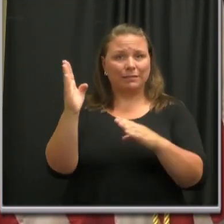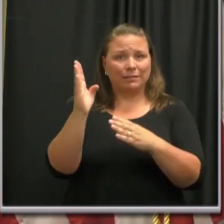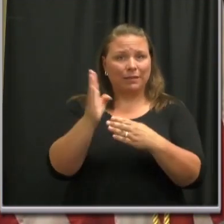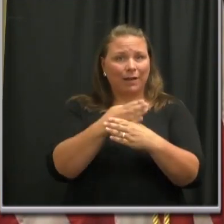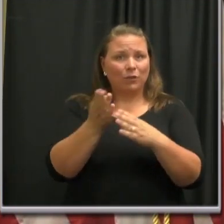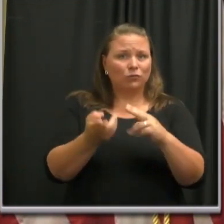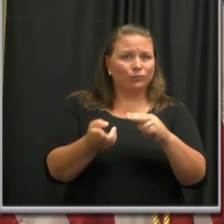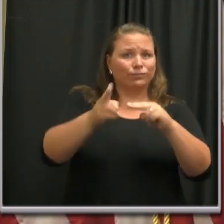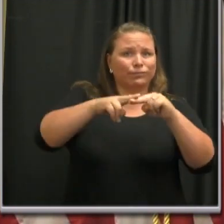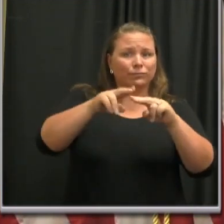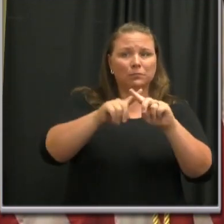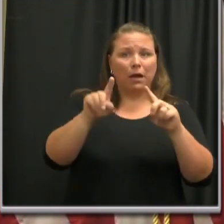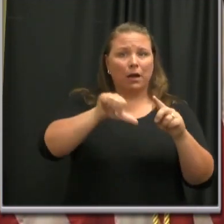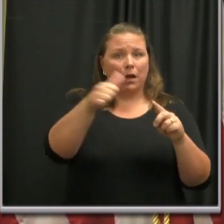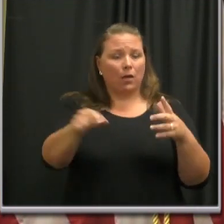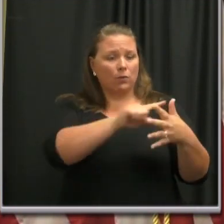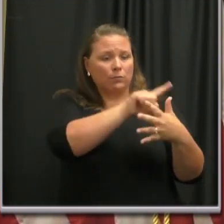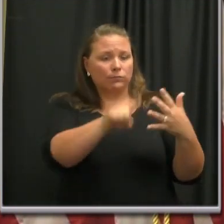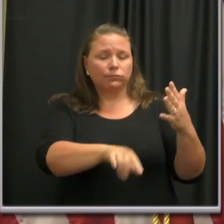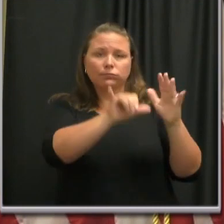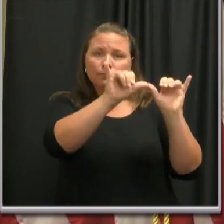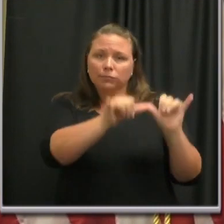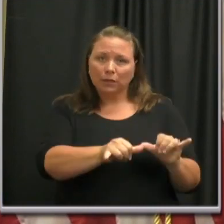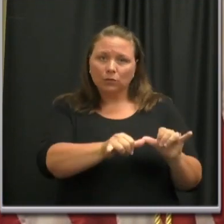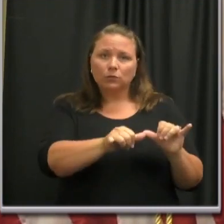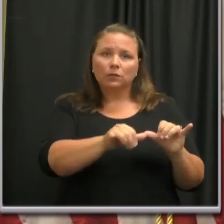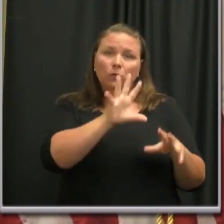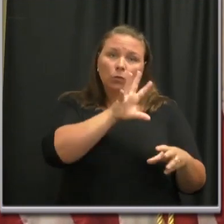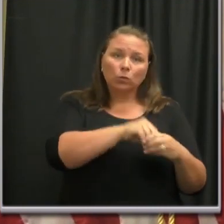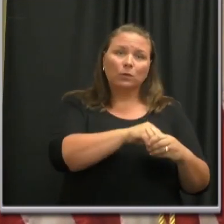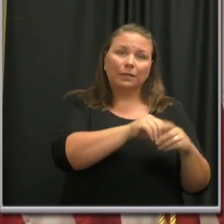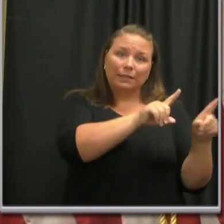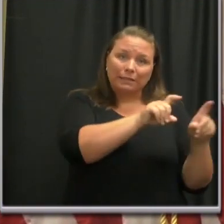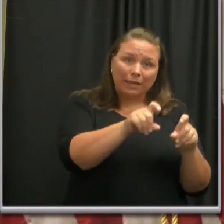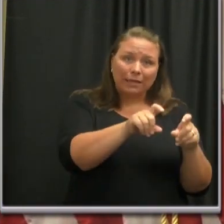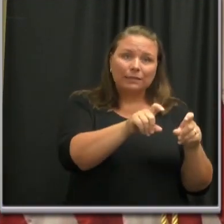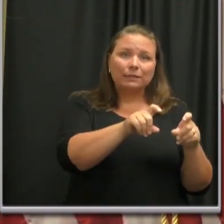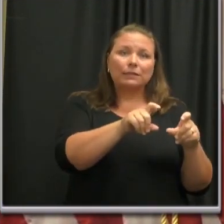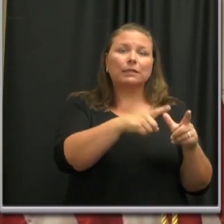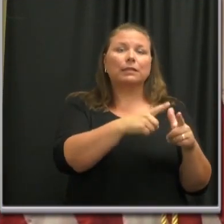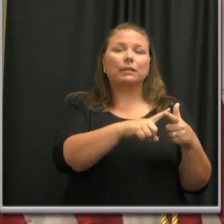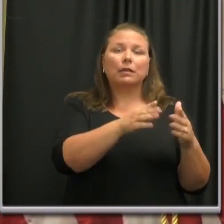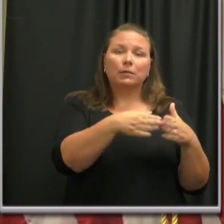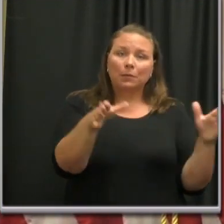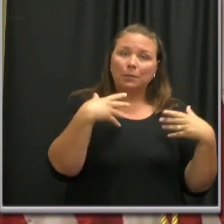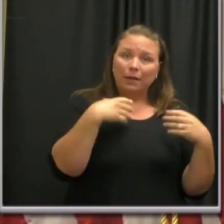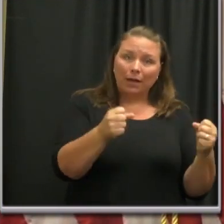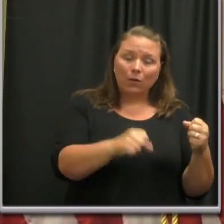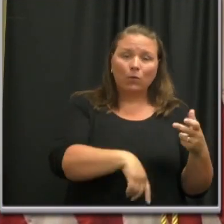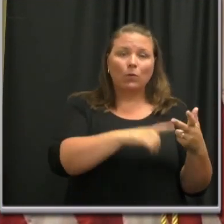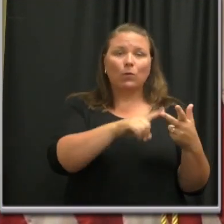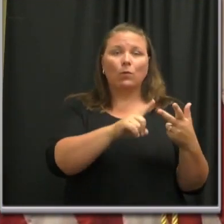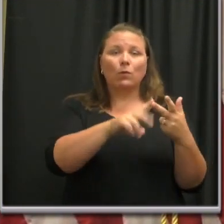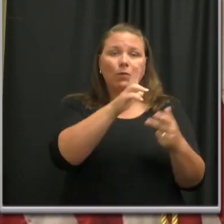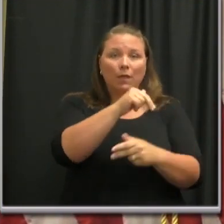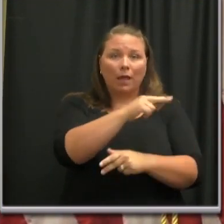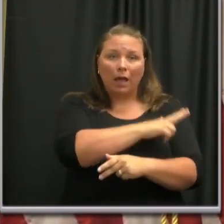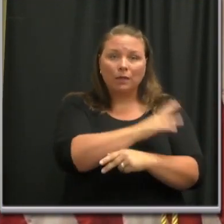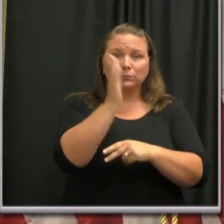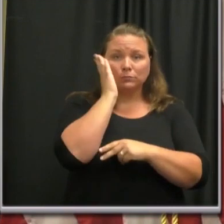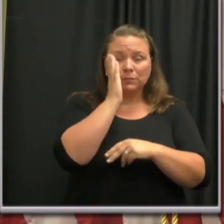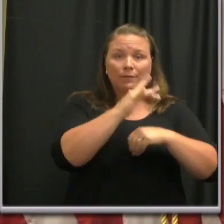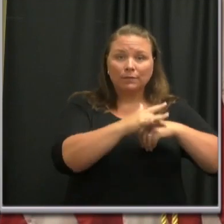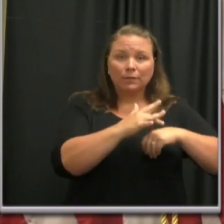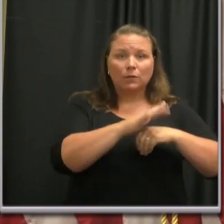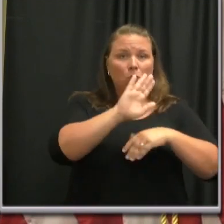elevated, our other roadmap metrics including our testing capacity, public health capacity, and hospital capacity are